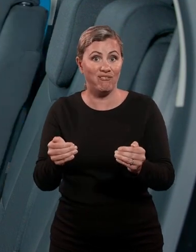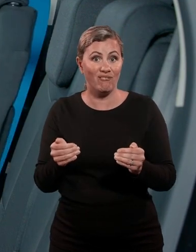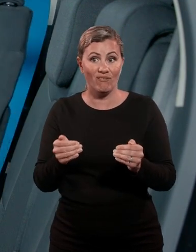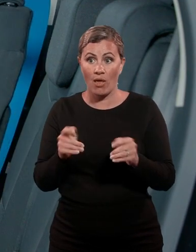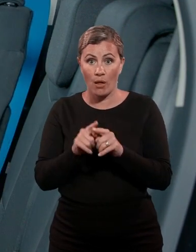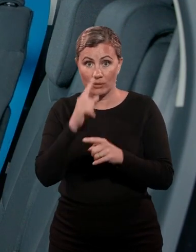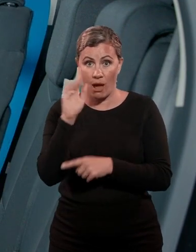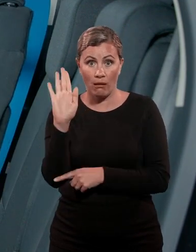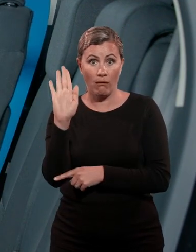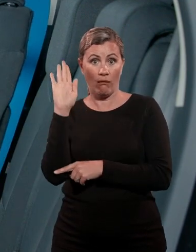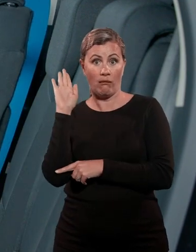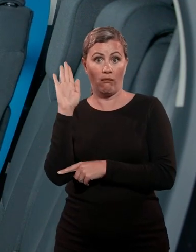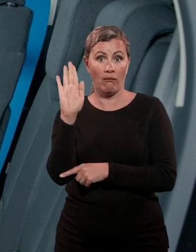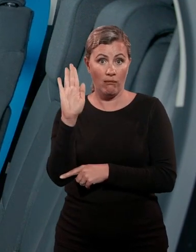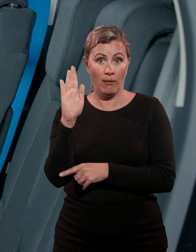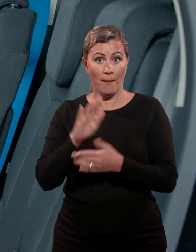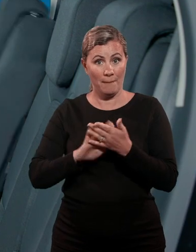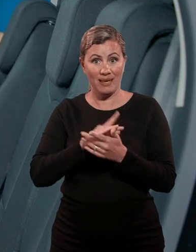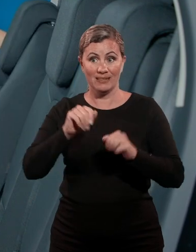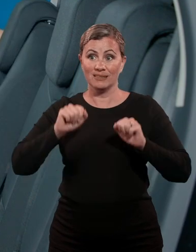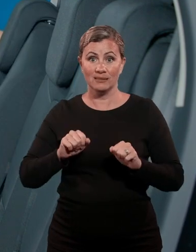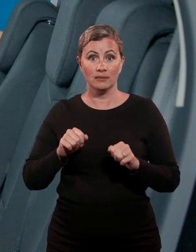forwards, and they also recline.